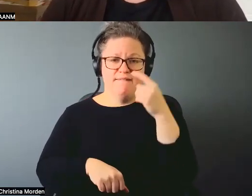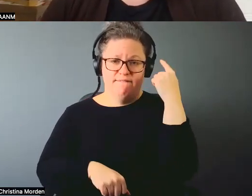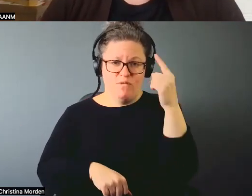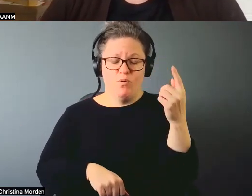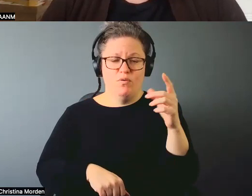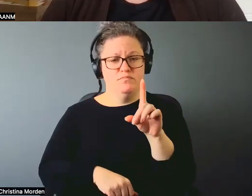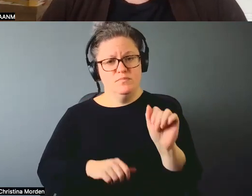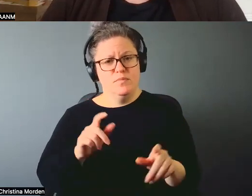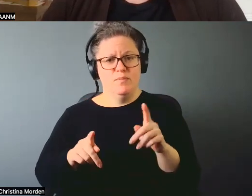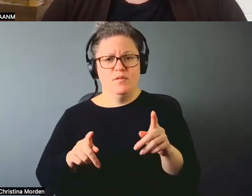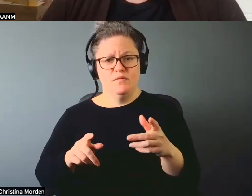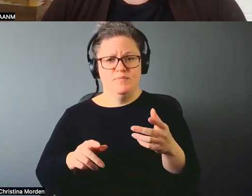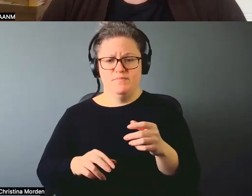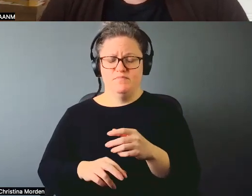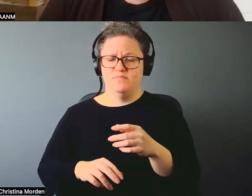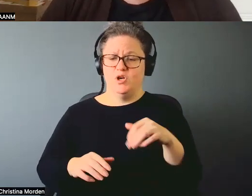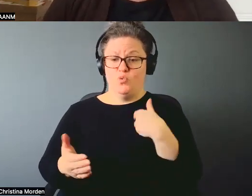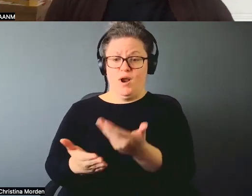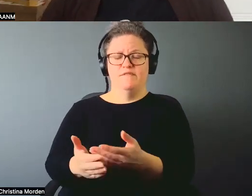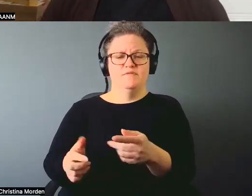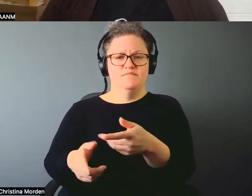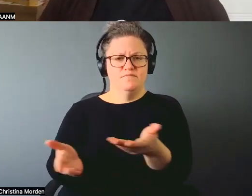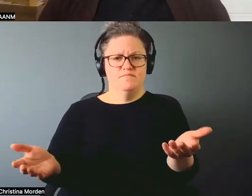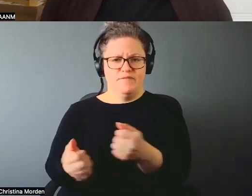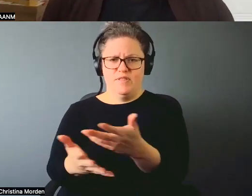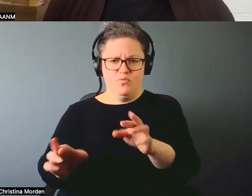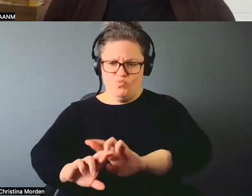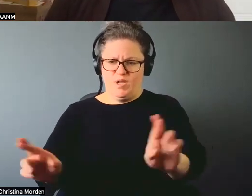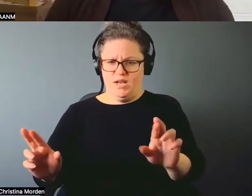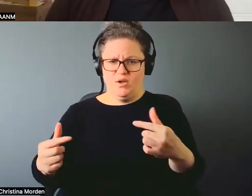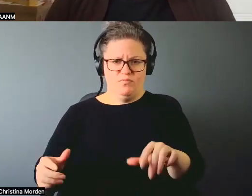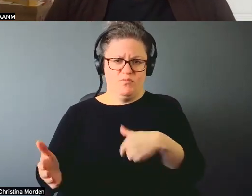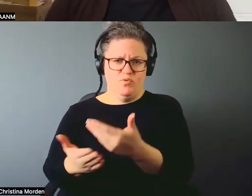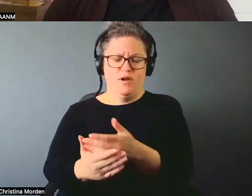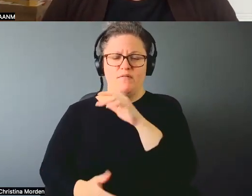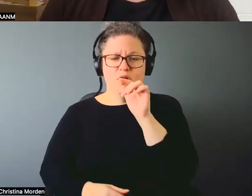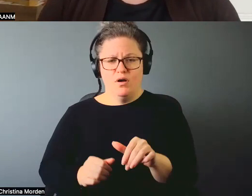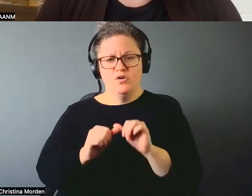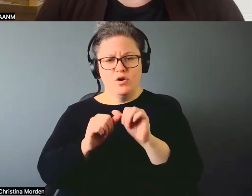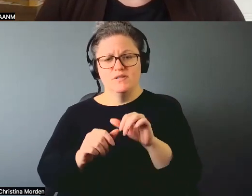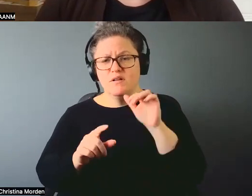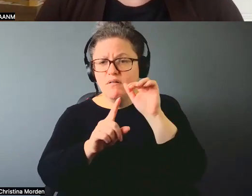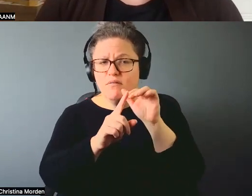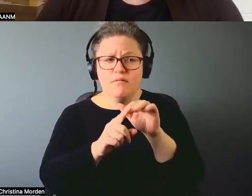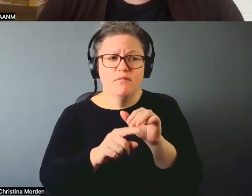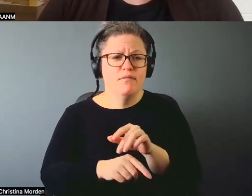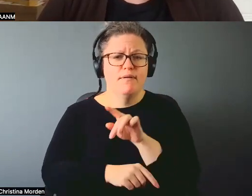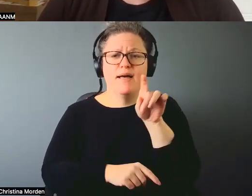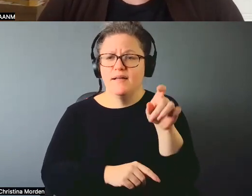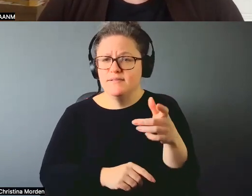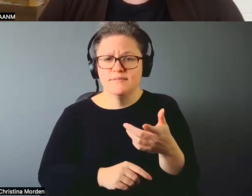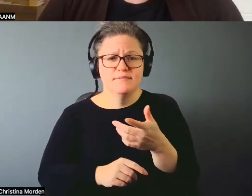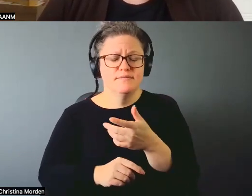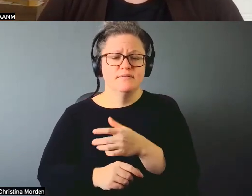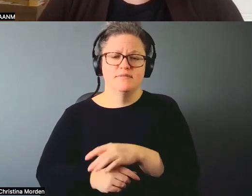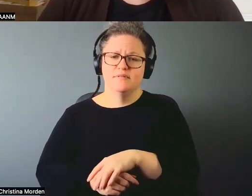places and to have stuff ready for us when we come instead of constantly having to ask. I